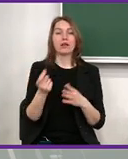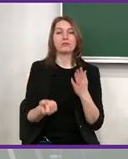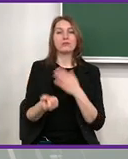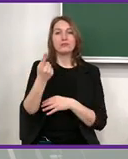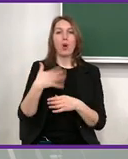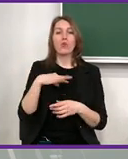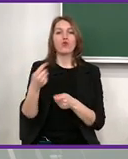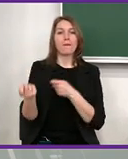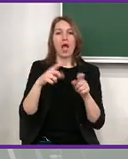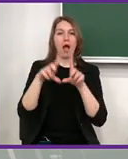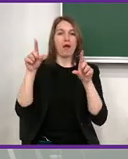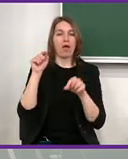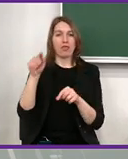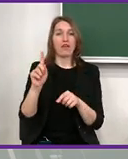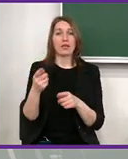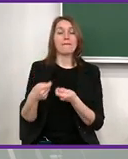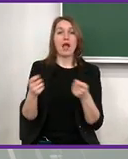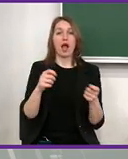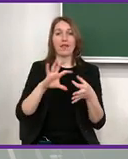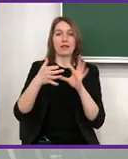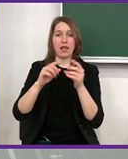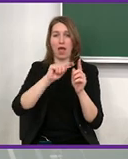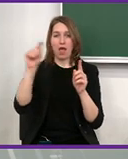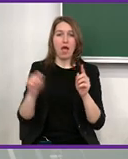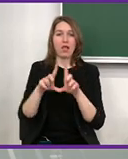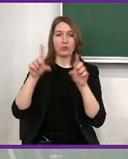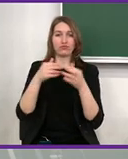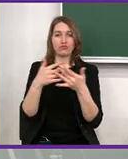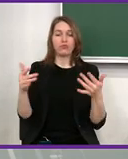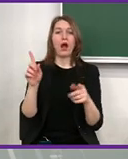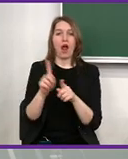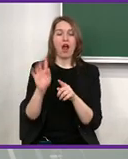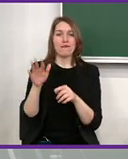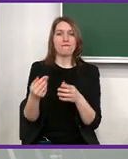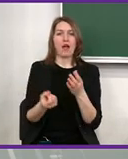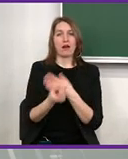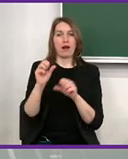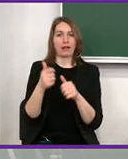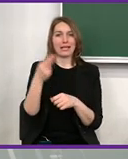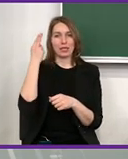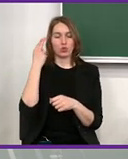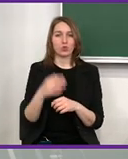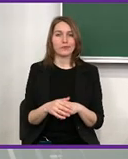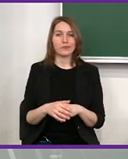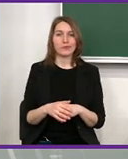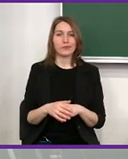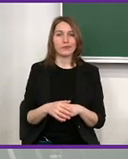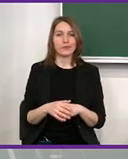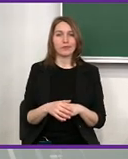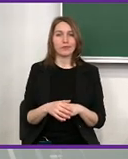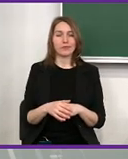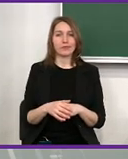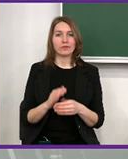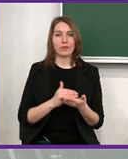external risks that result from our suppliers in our supply chain.